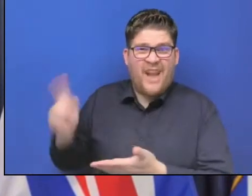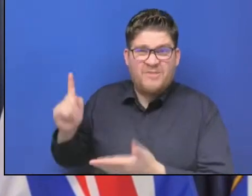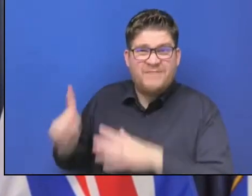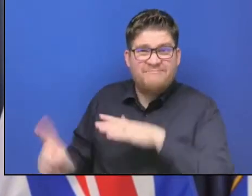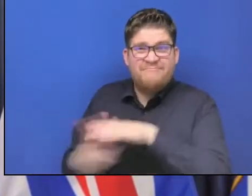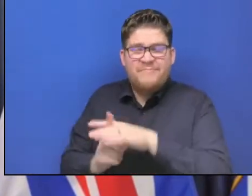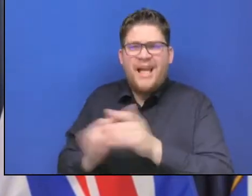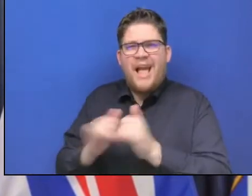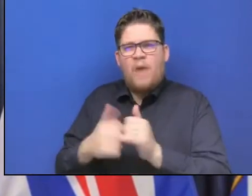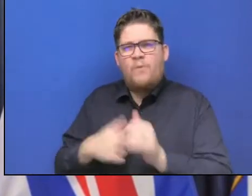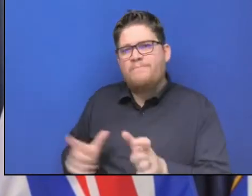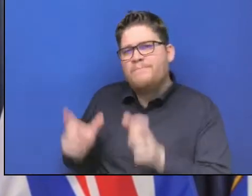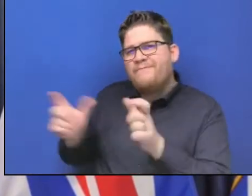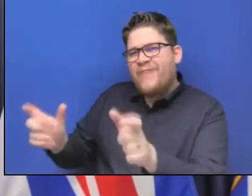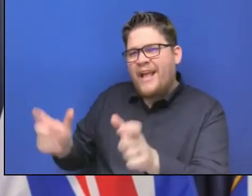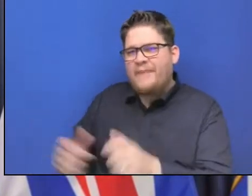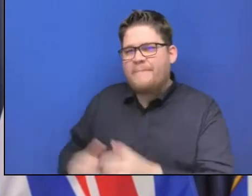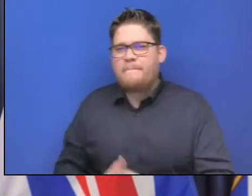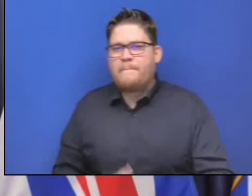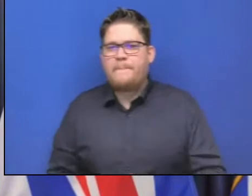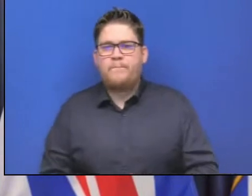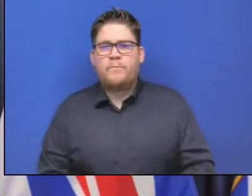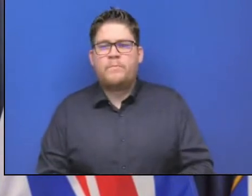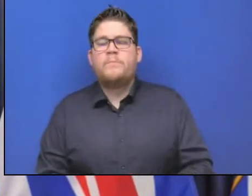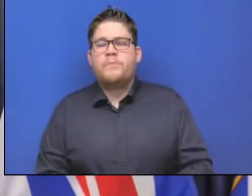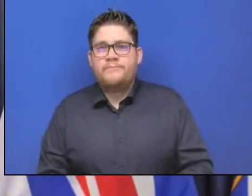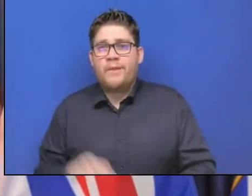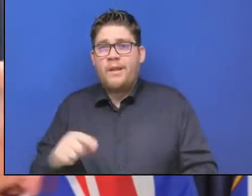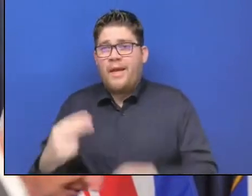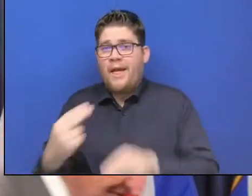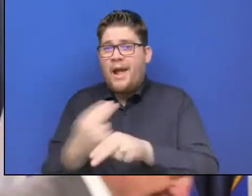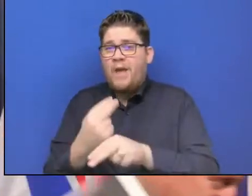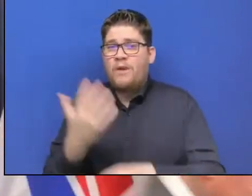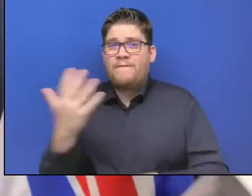terms of the Coquahalla I'll turn that to Minister Fleming.